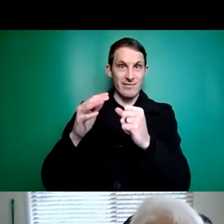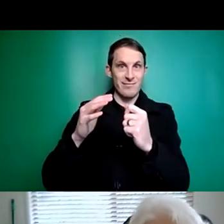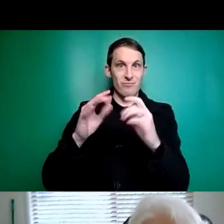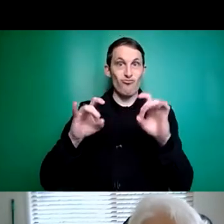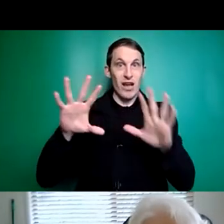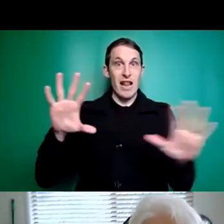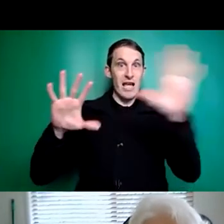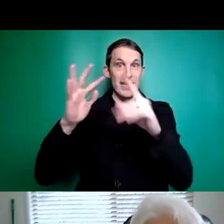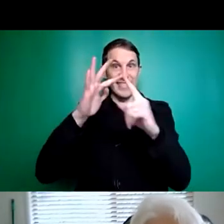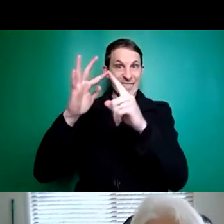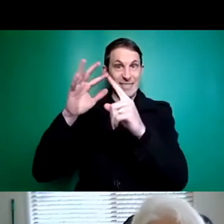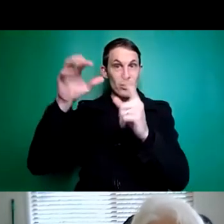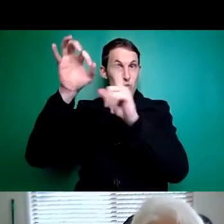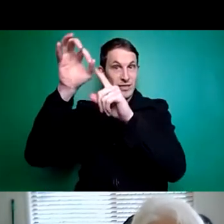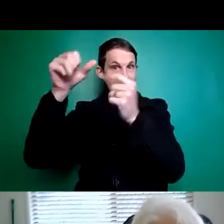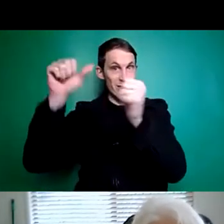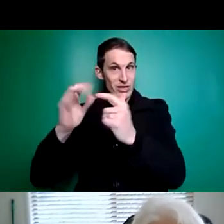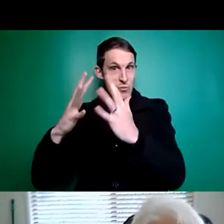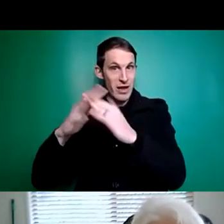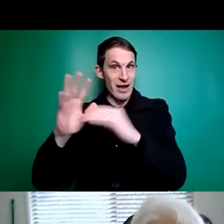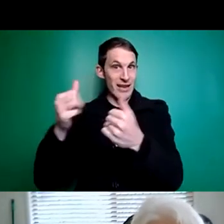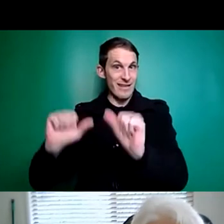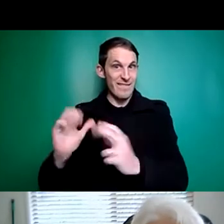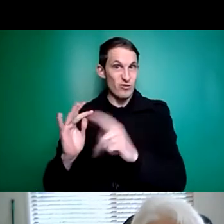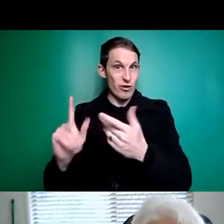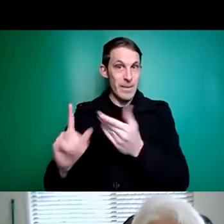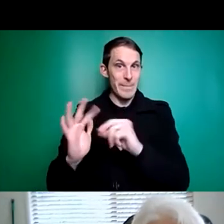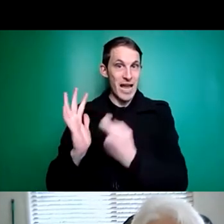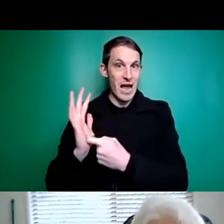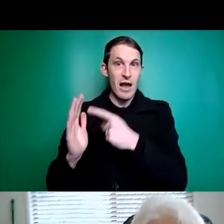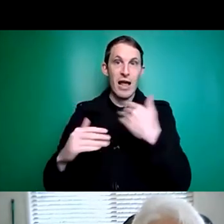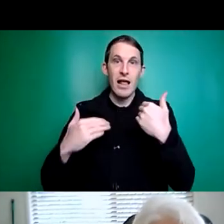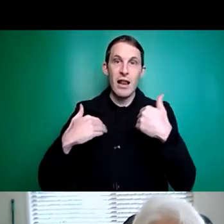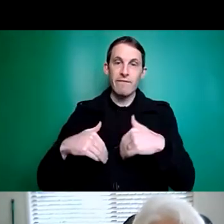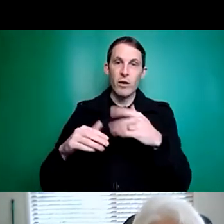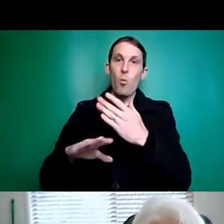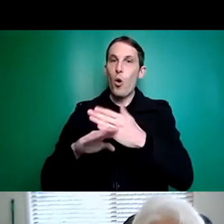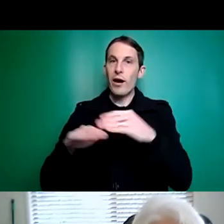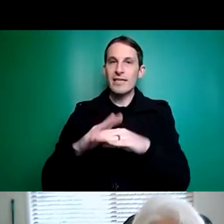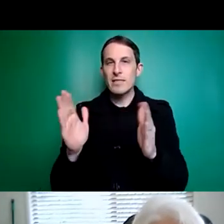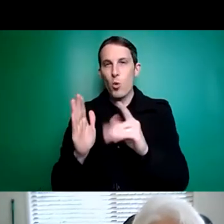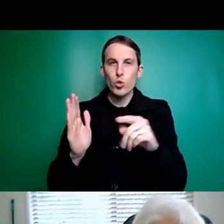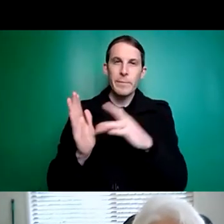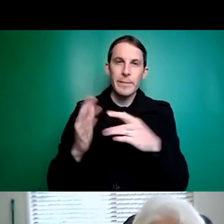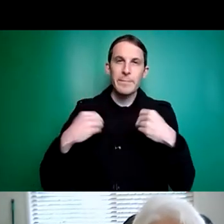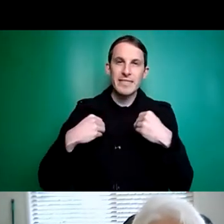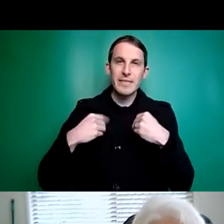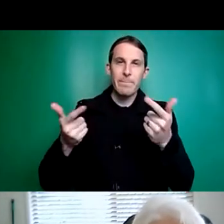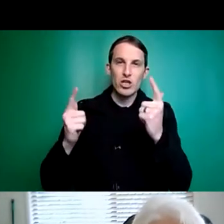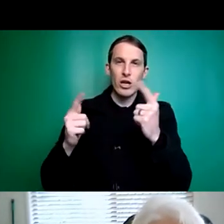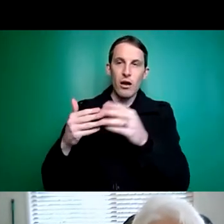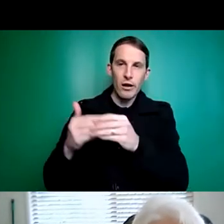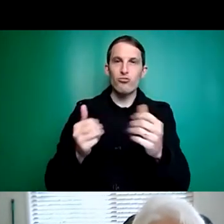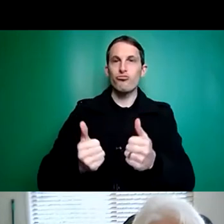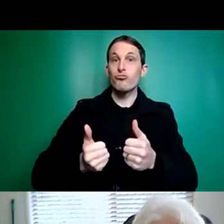Australia. He worked in small to medium business management before his retirement. And he